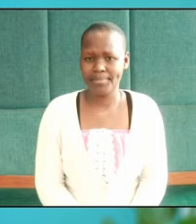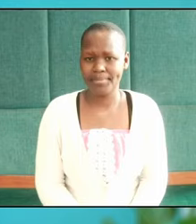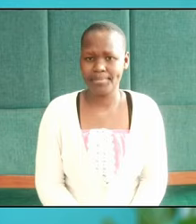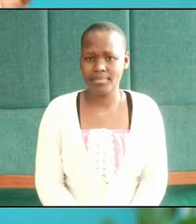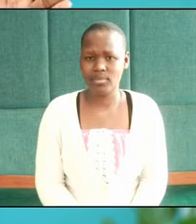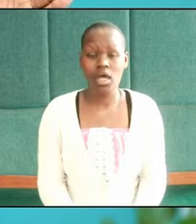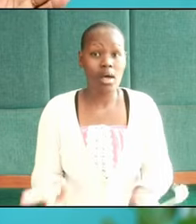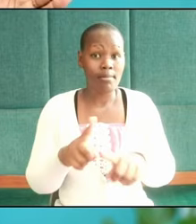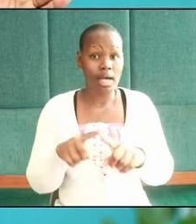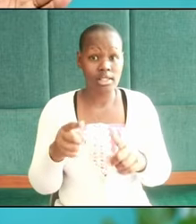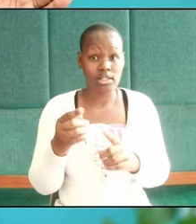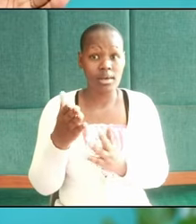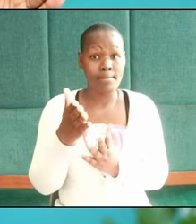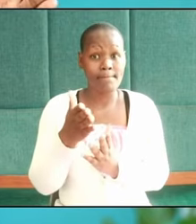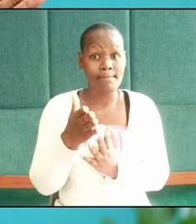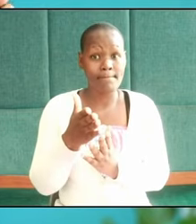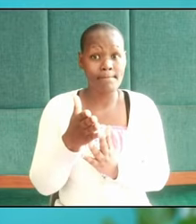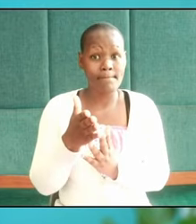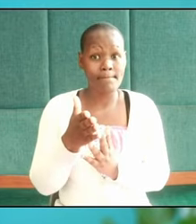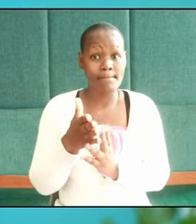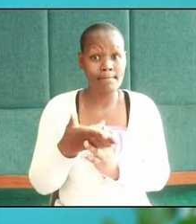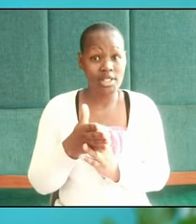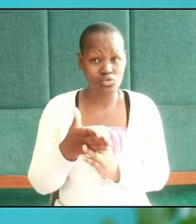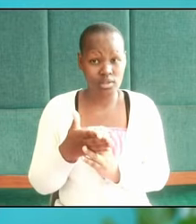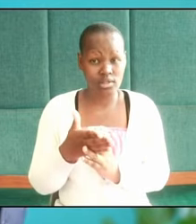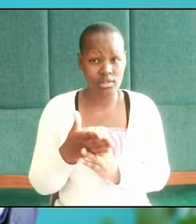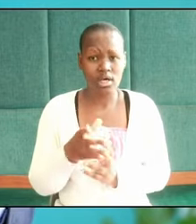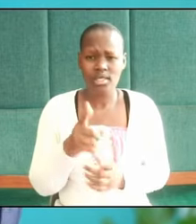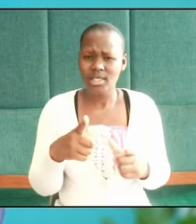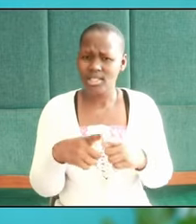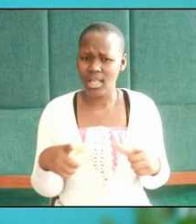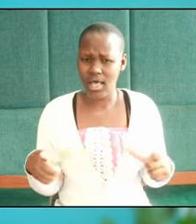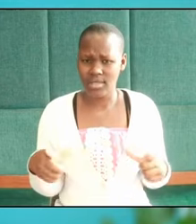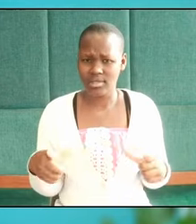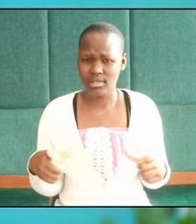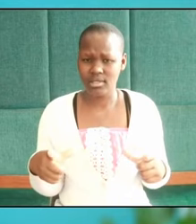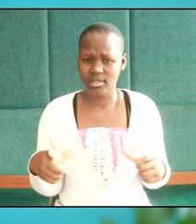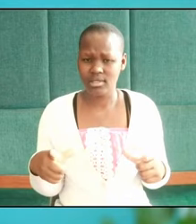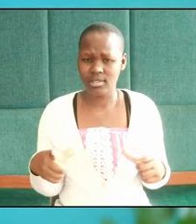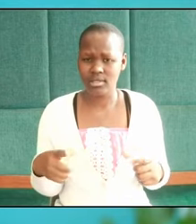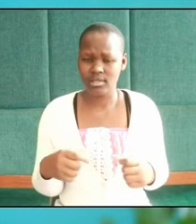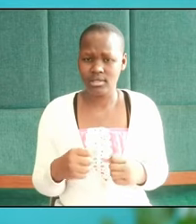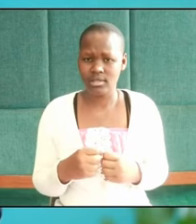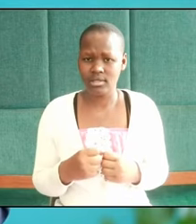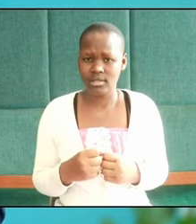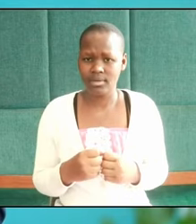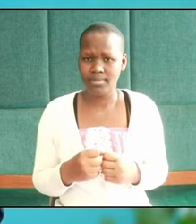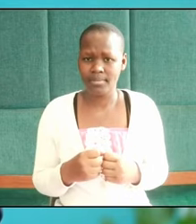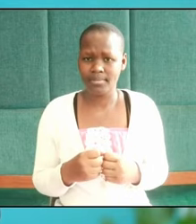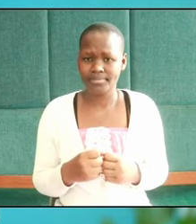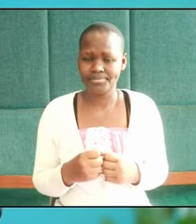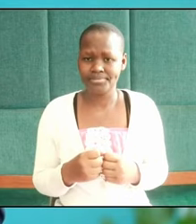But between this land and the